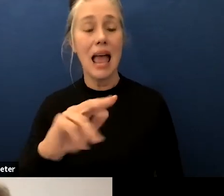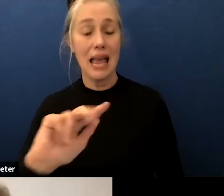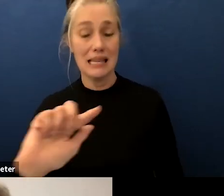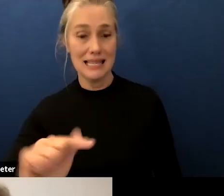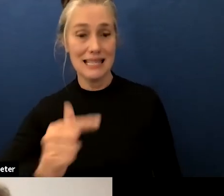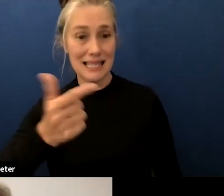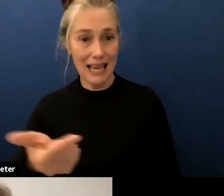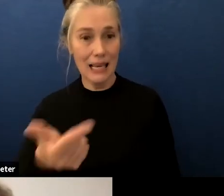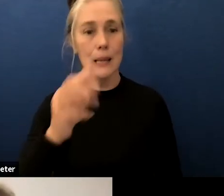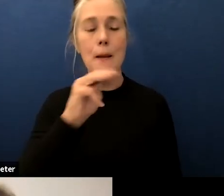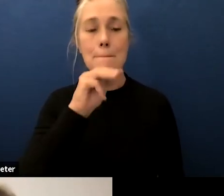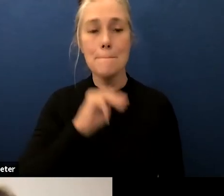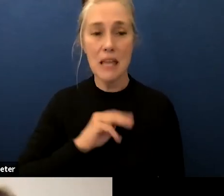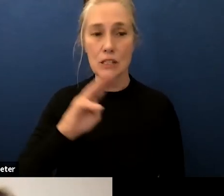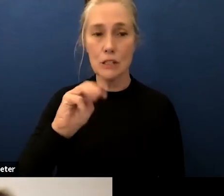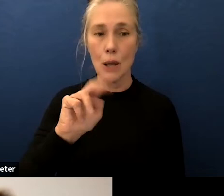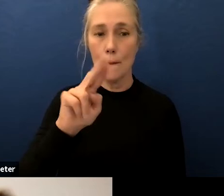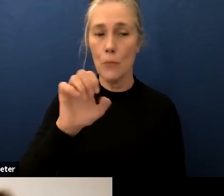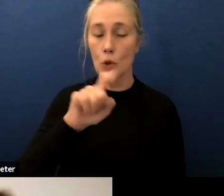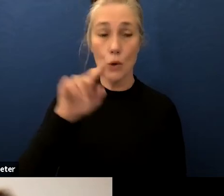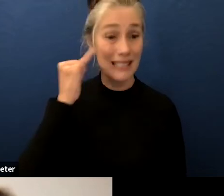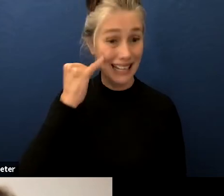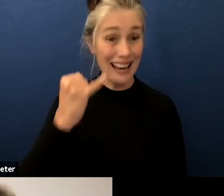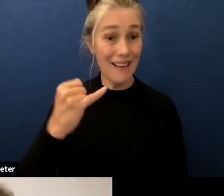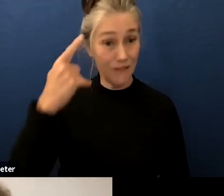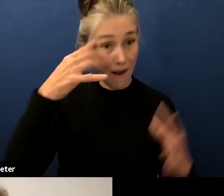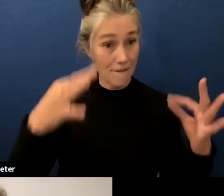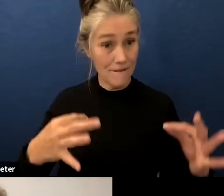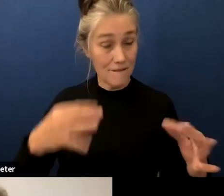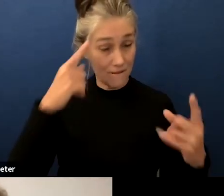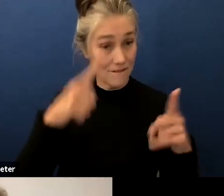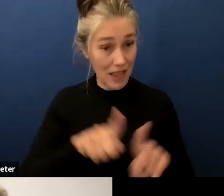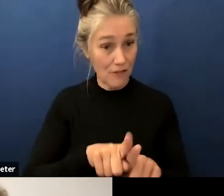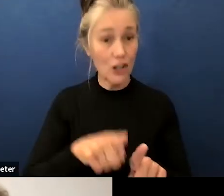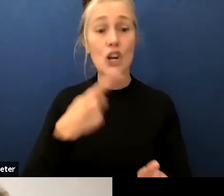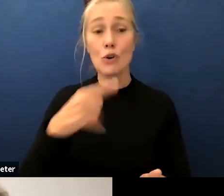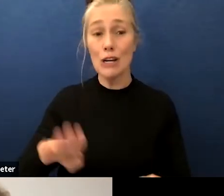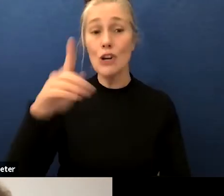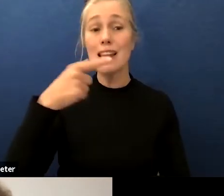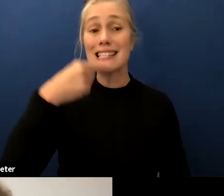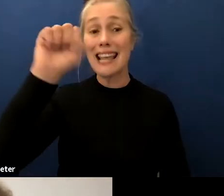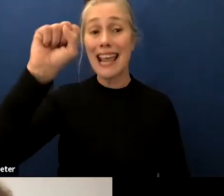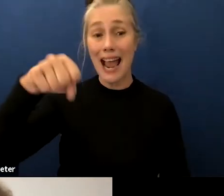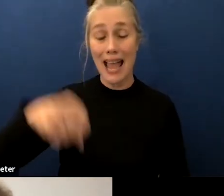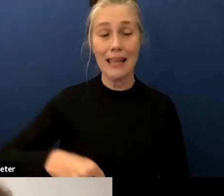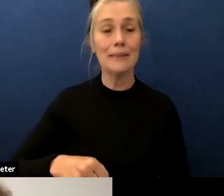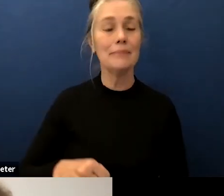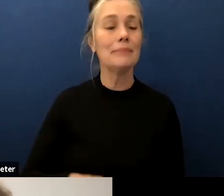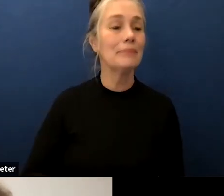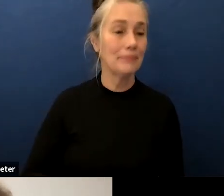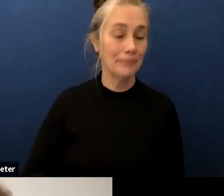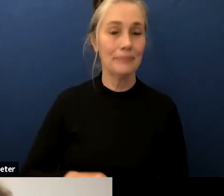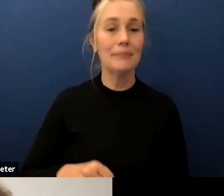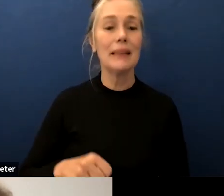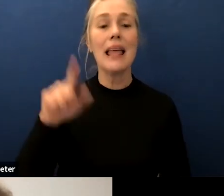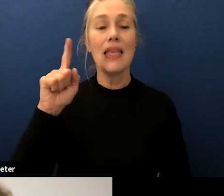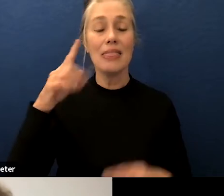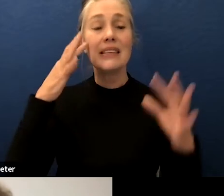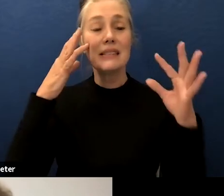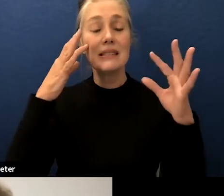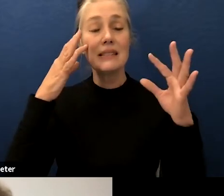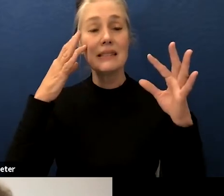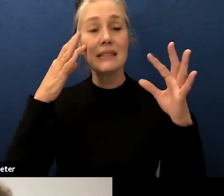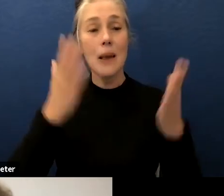all in favor please signify by raising your hand and saying aye aye aye aye this motion passes